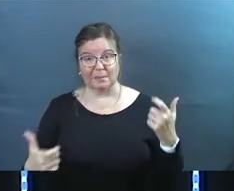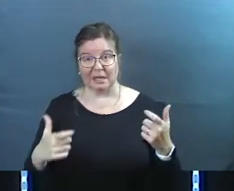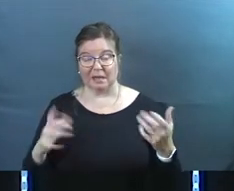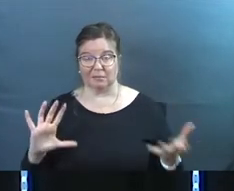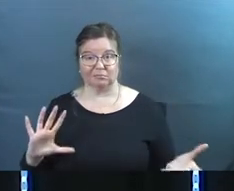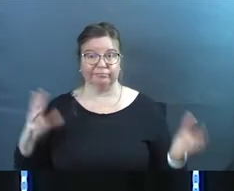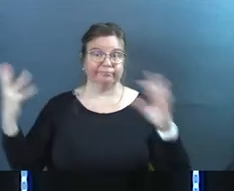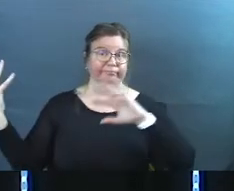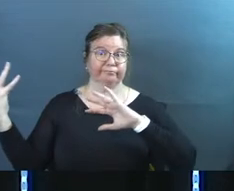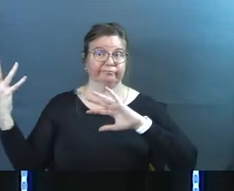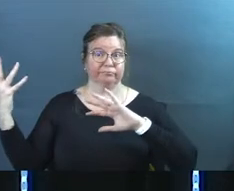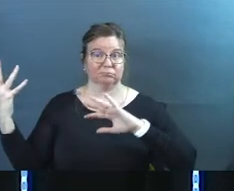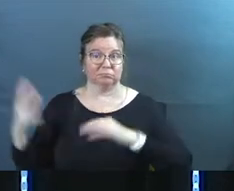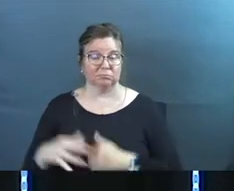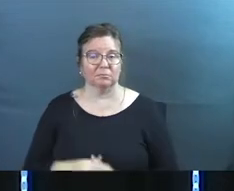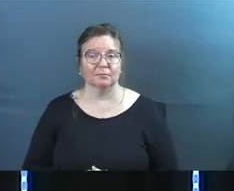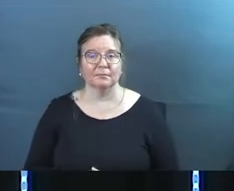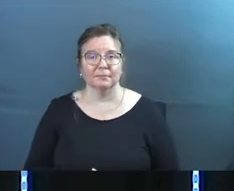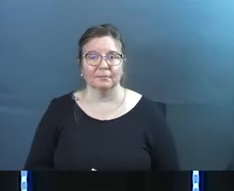colossal mess?